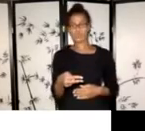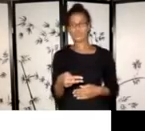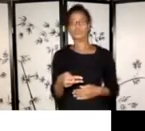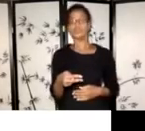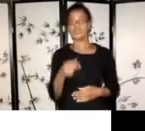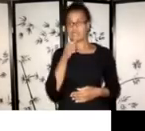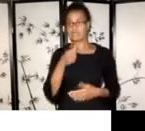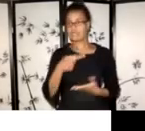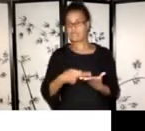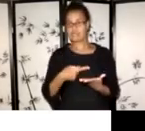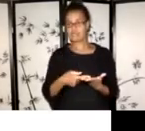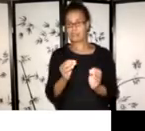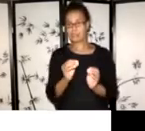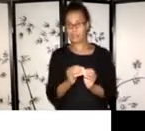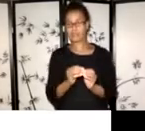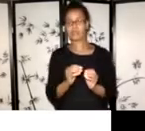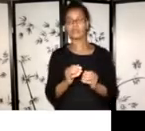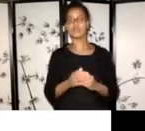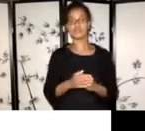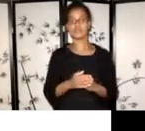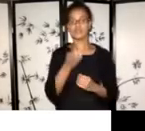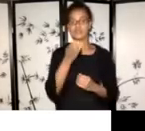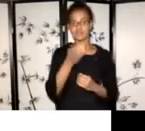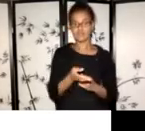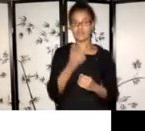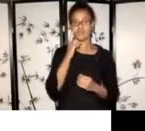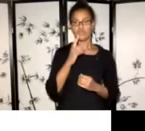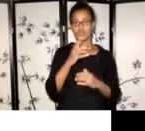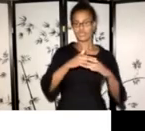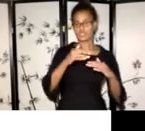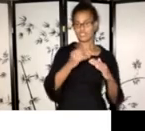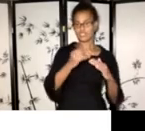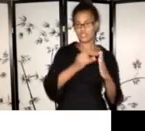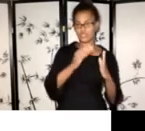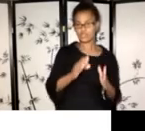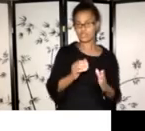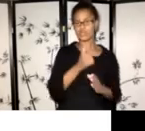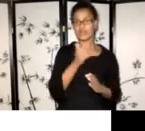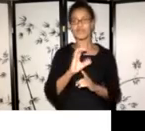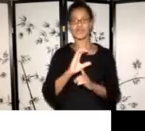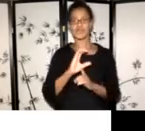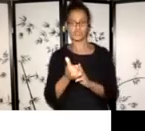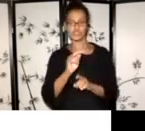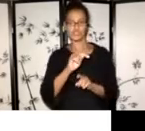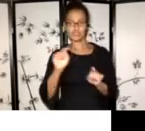um, culturally diverse artists such as black and people of color.